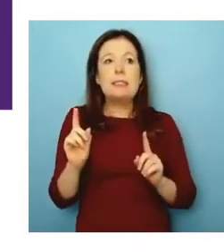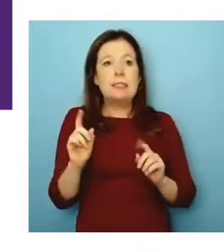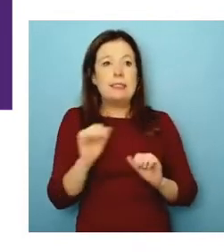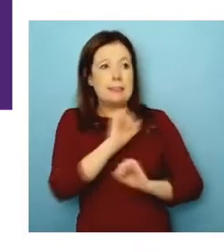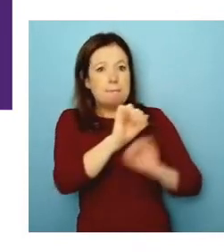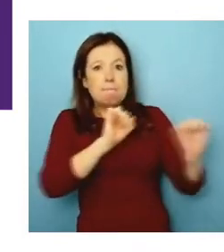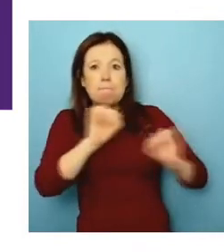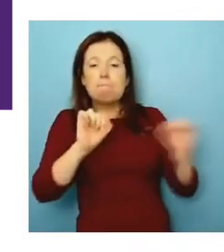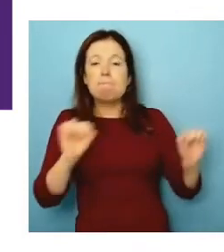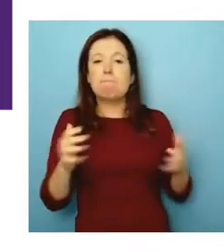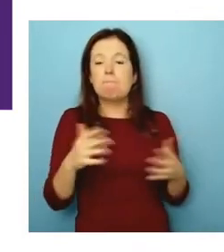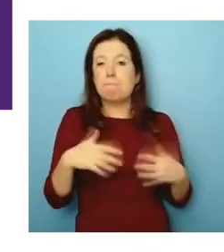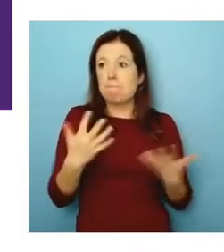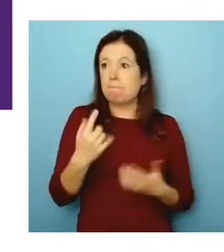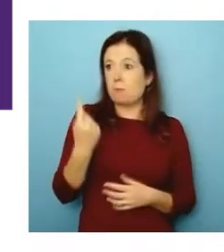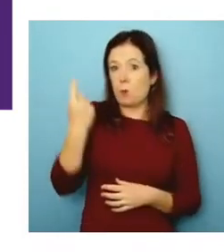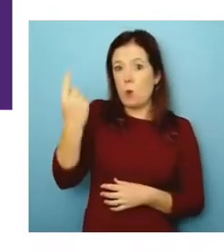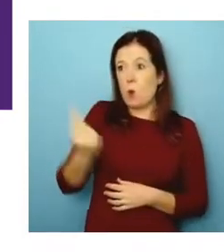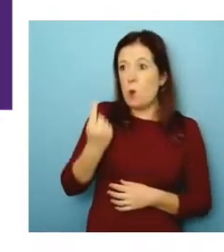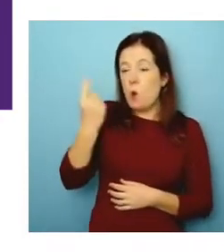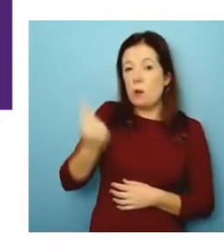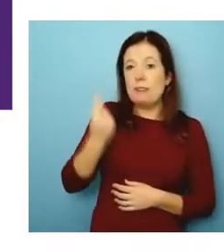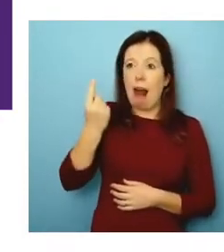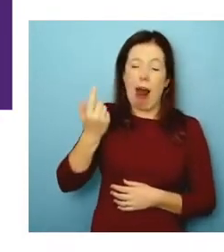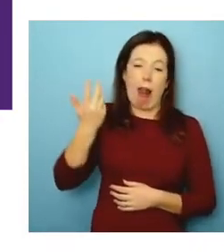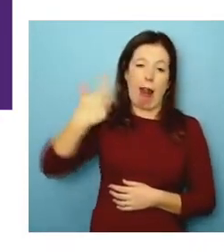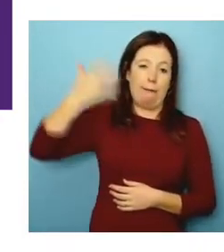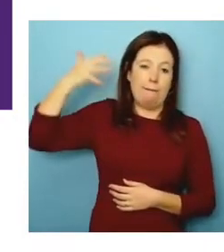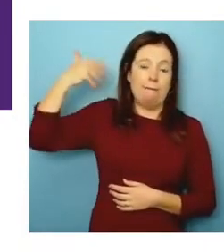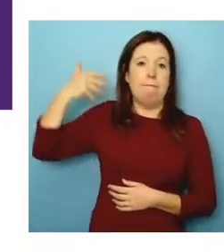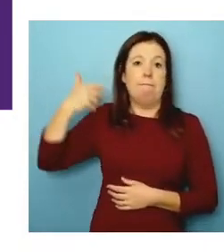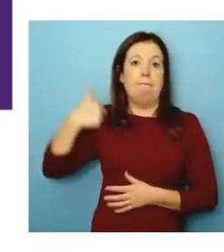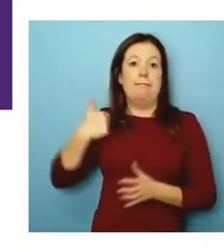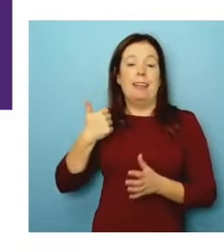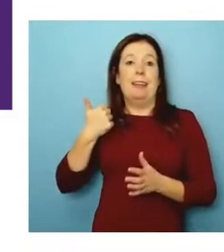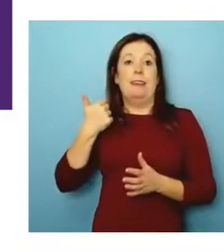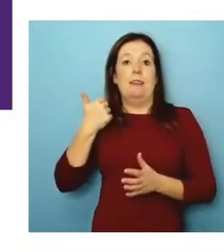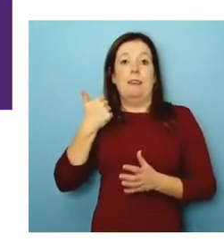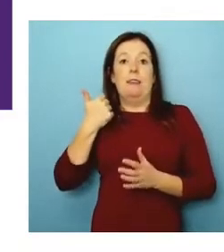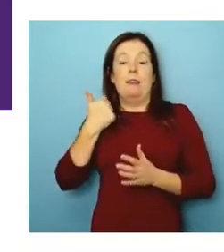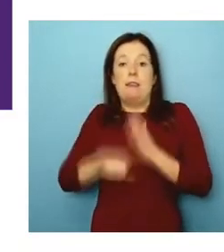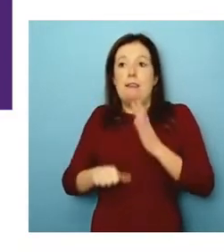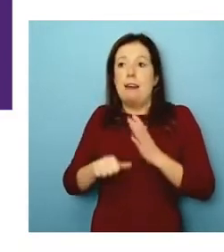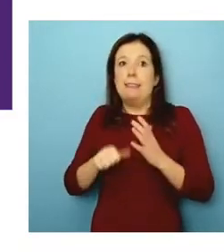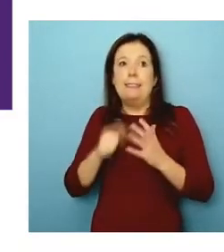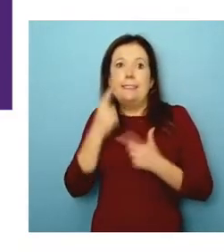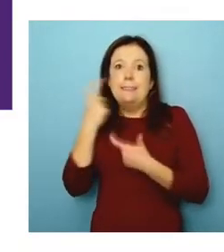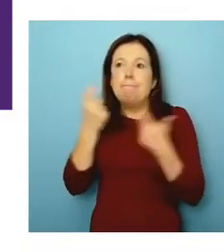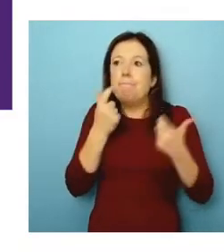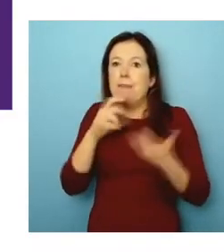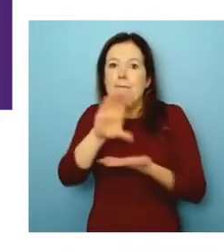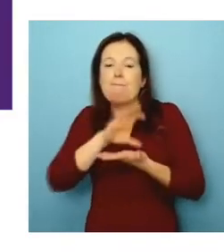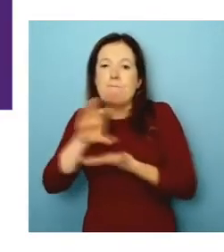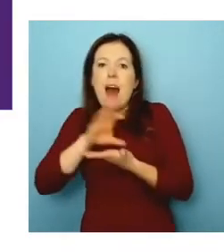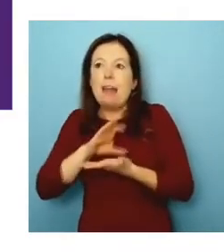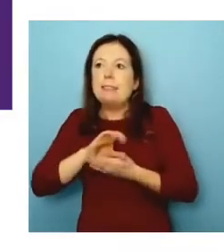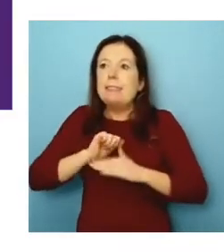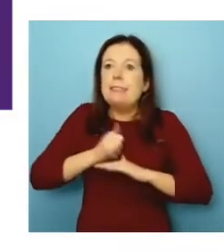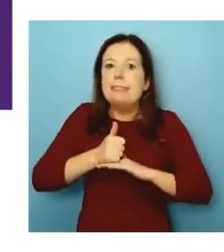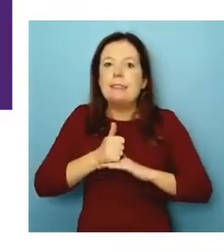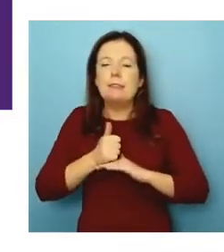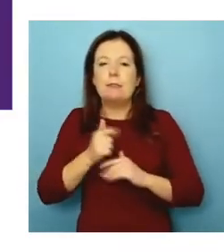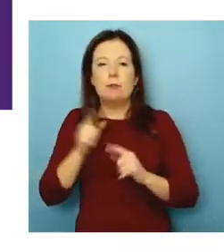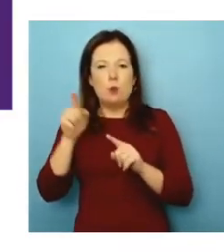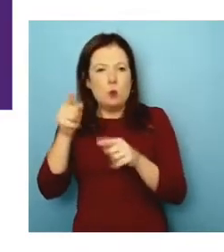So, you know, think about yourself years ago at that point, when you're trying to get the investors on board, what was the kind of language